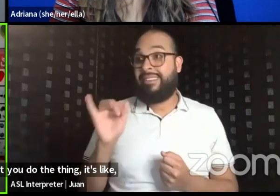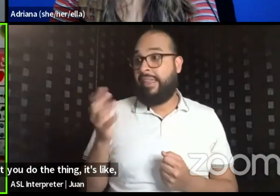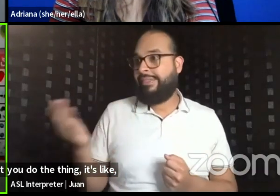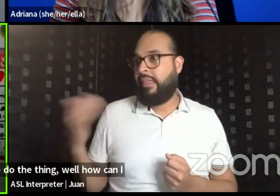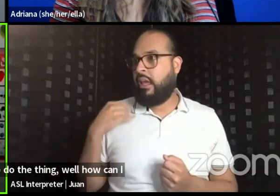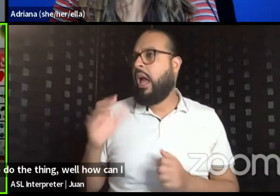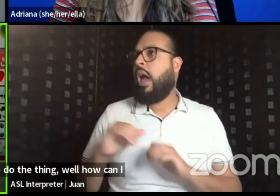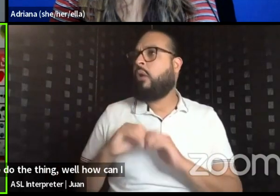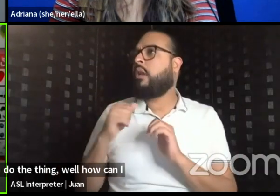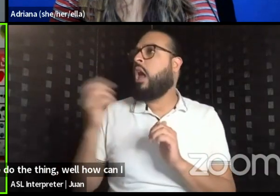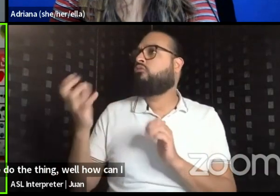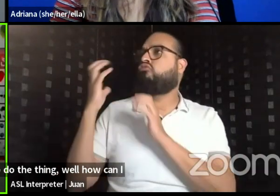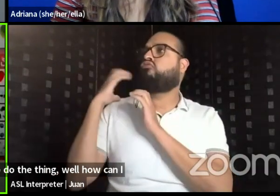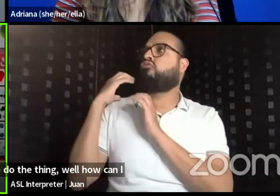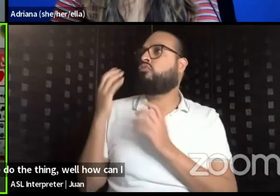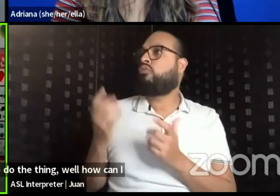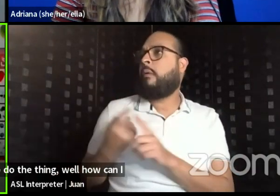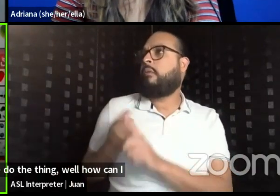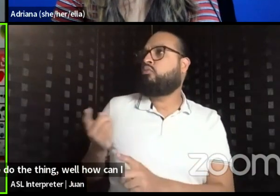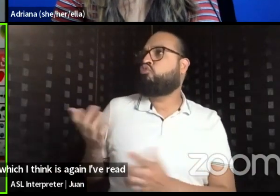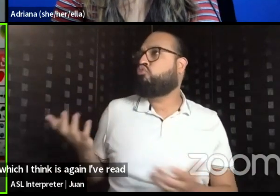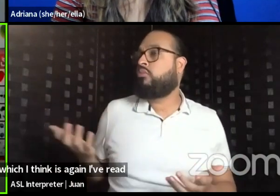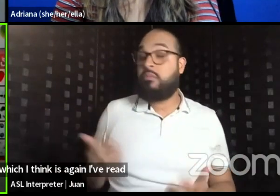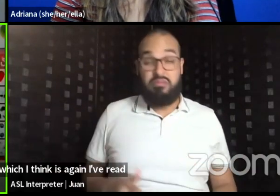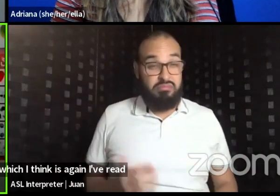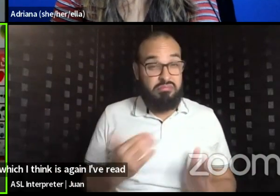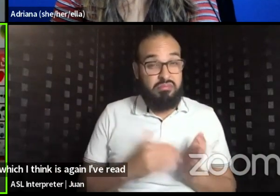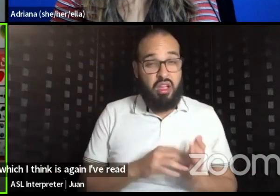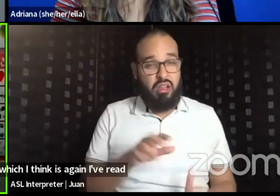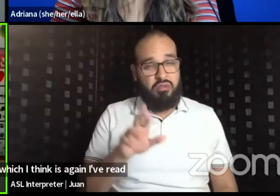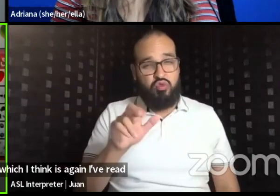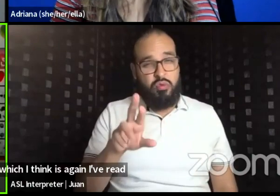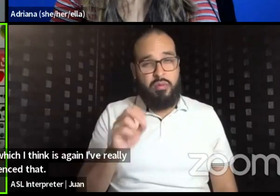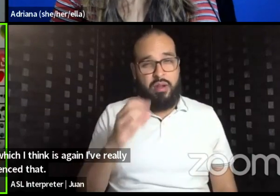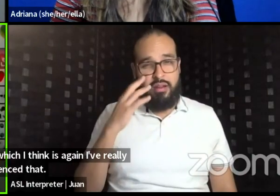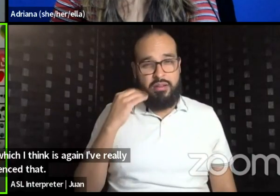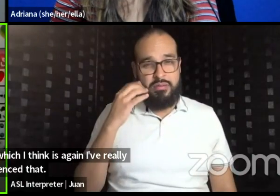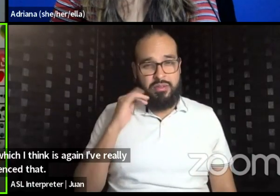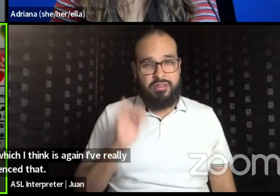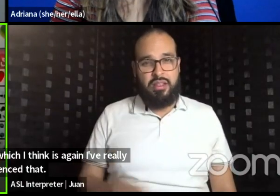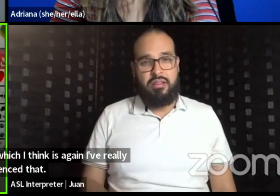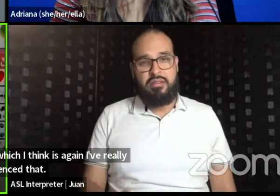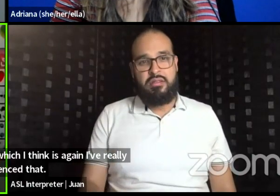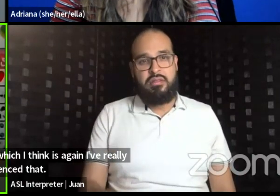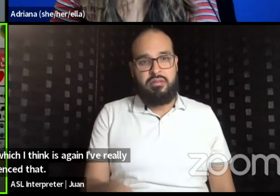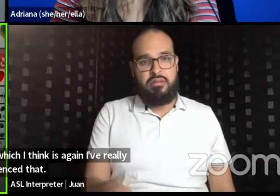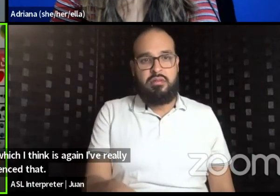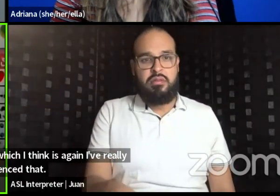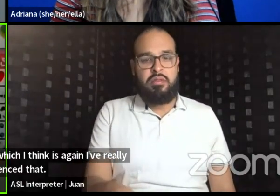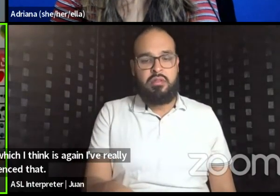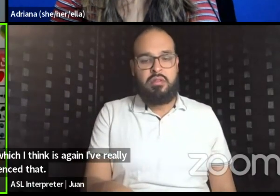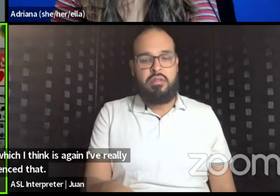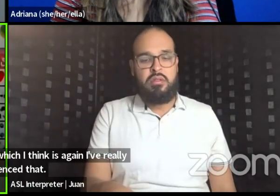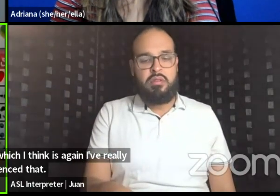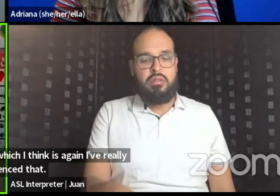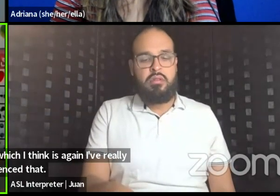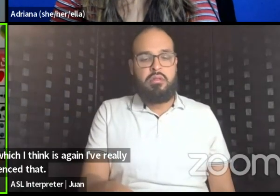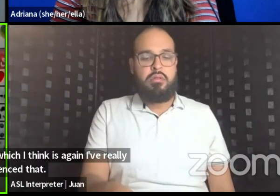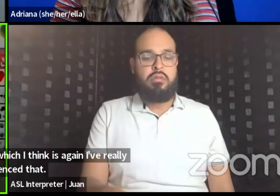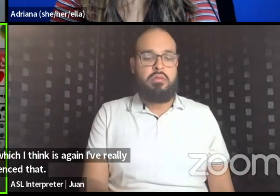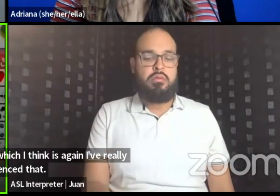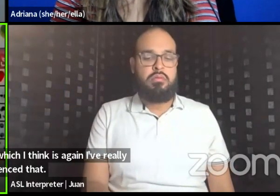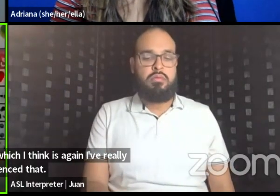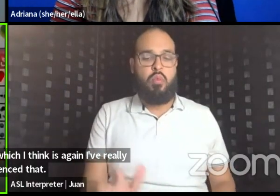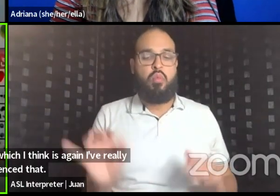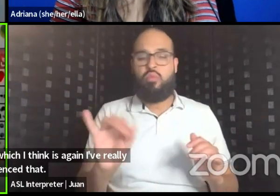Which I think is, again, I've, I've really experienced that. Um, and that whole, how can I be supportive? How can we support you? We pass